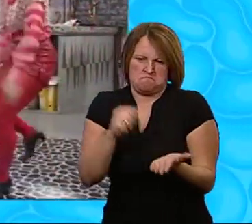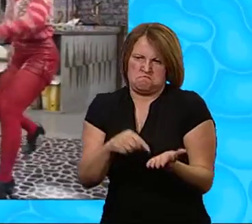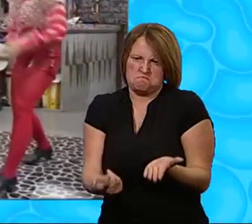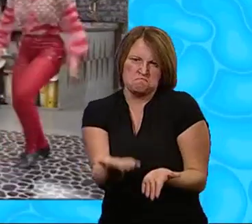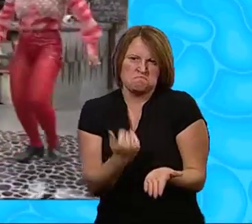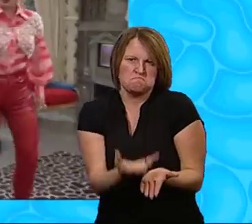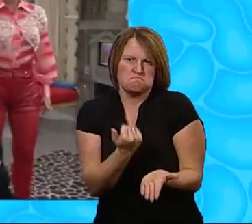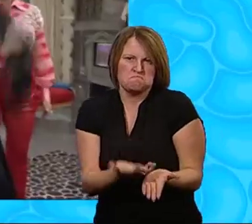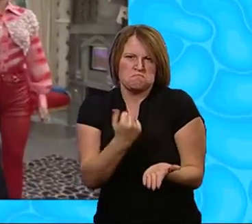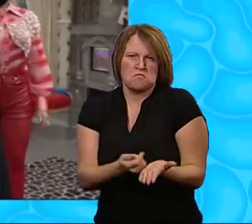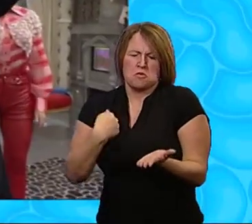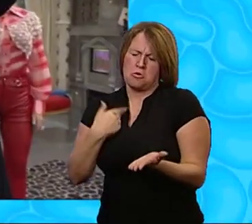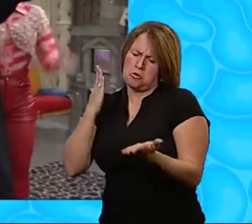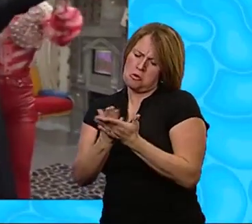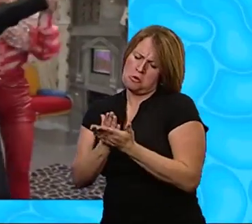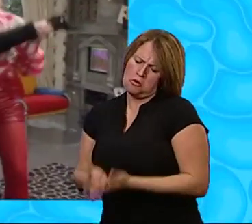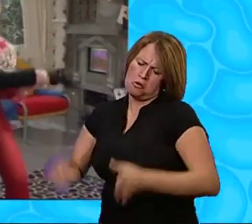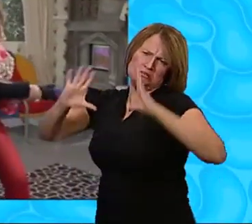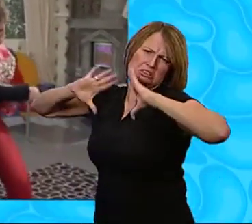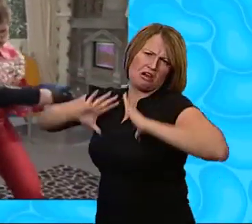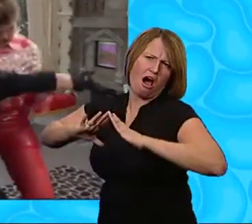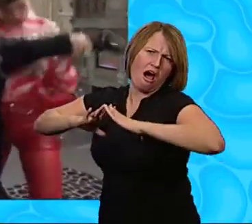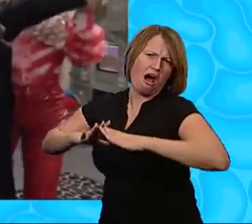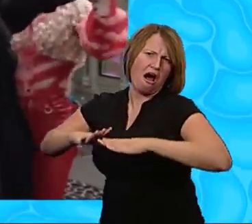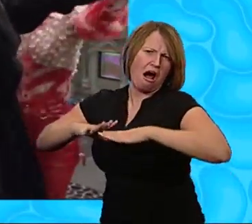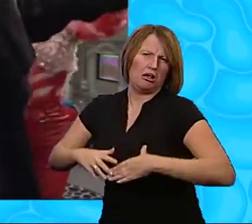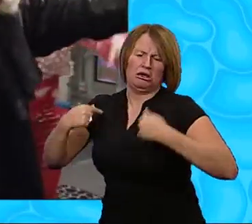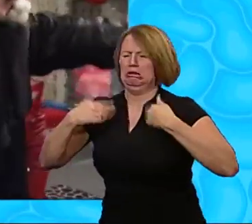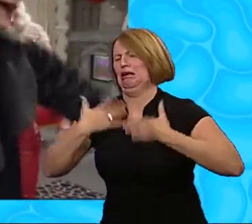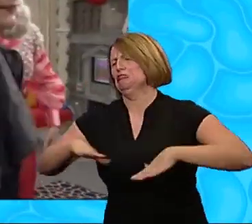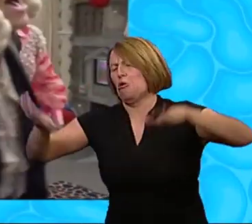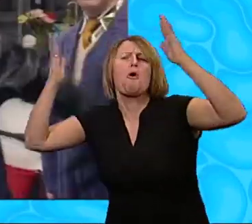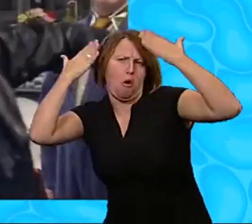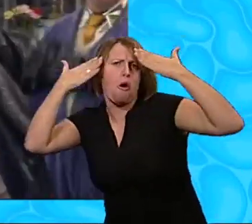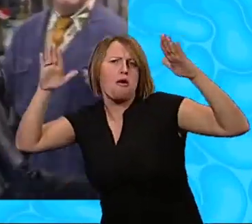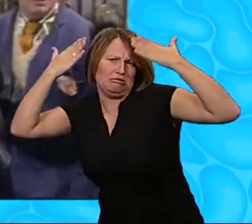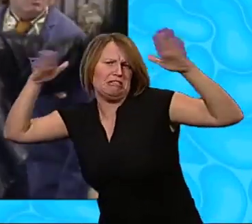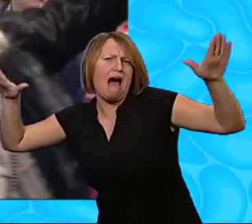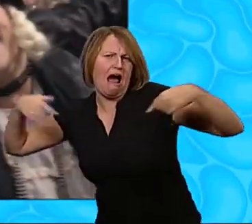my way A plum tugged out I could do with a holiday